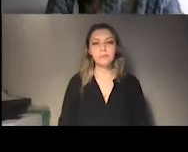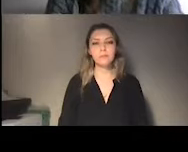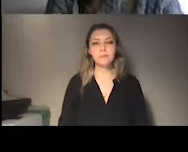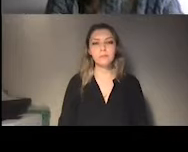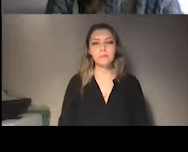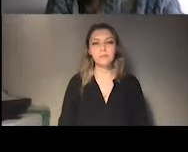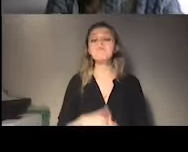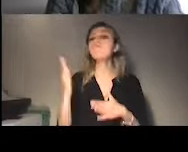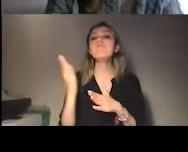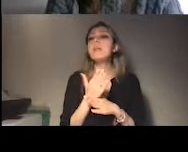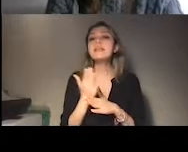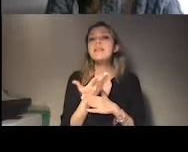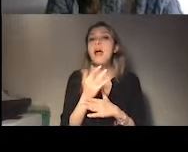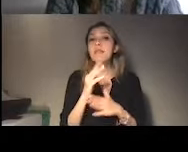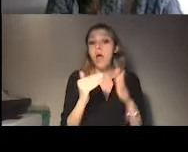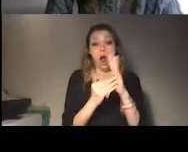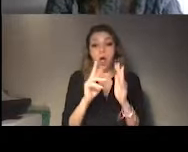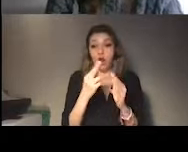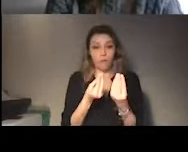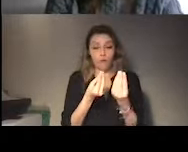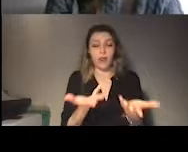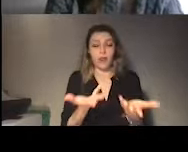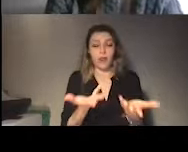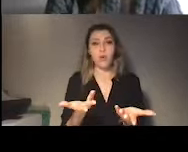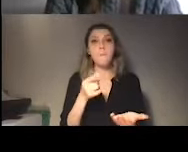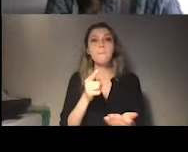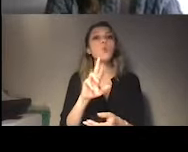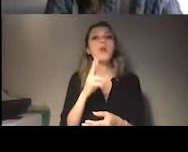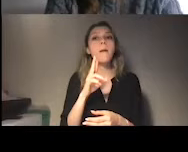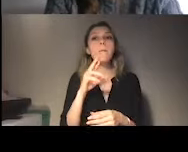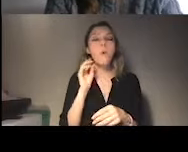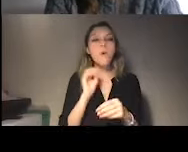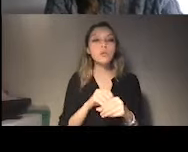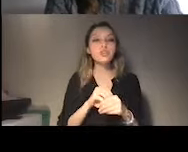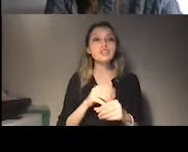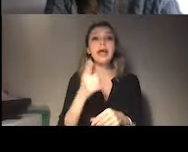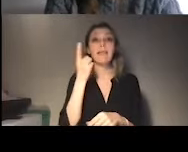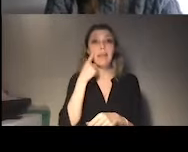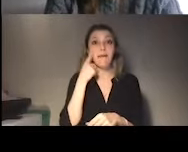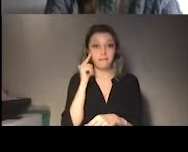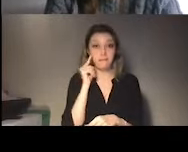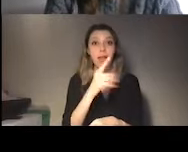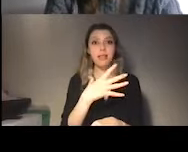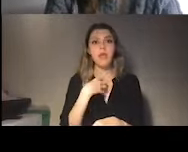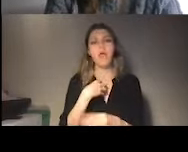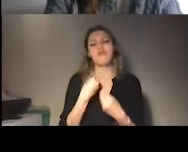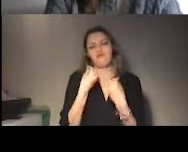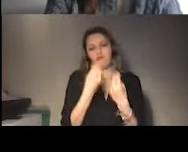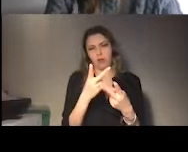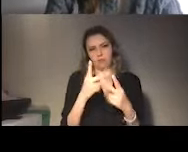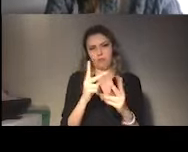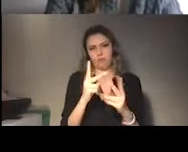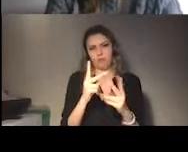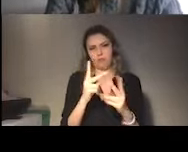this report can be submitted by the state itself that can make a self-assessment on the